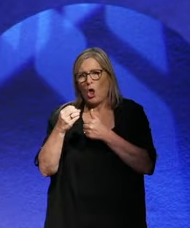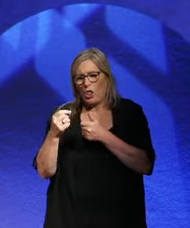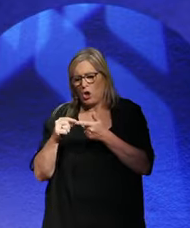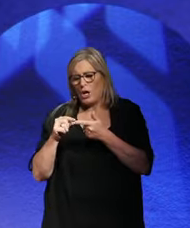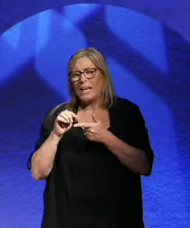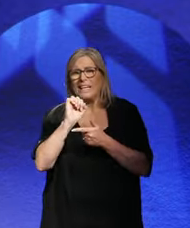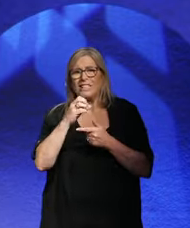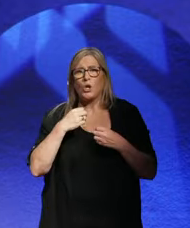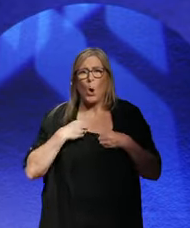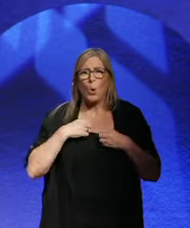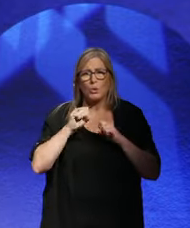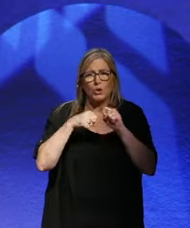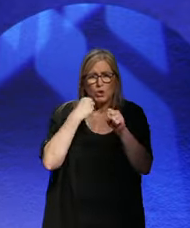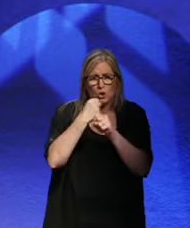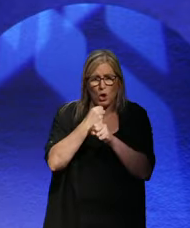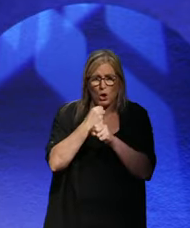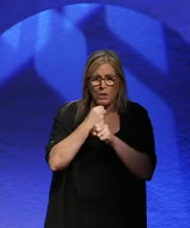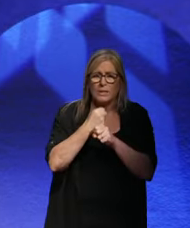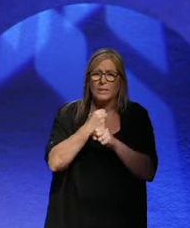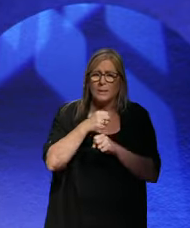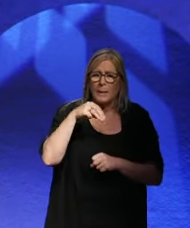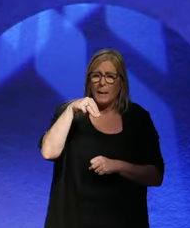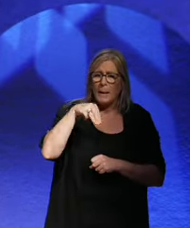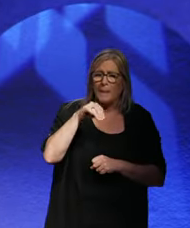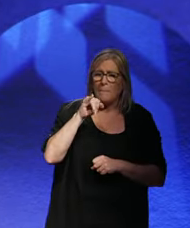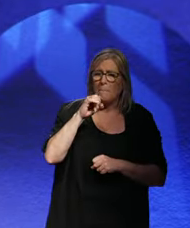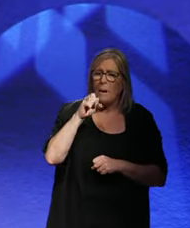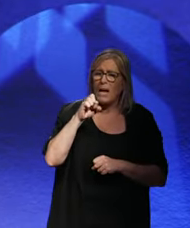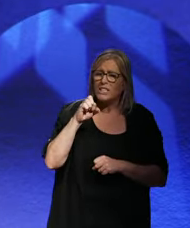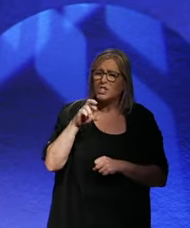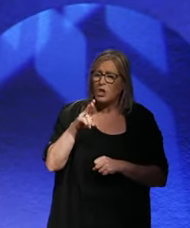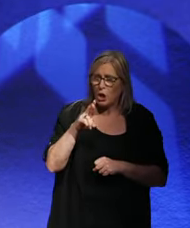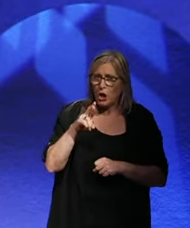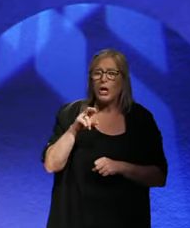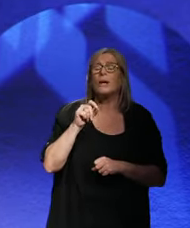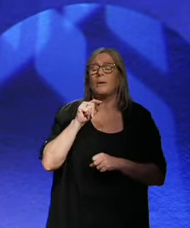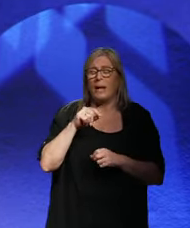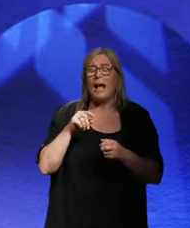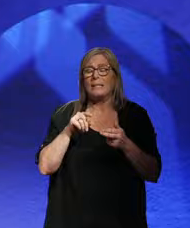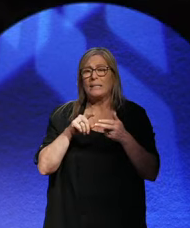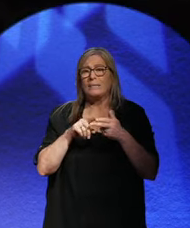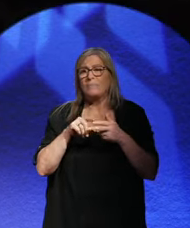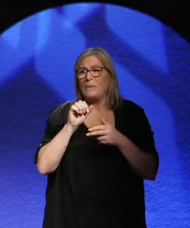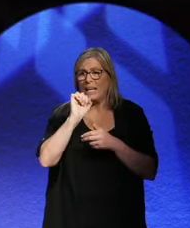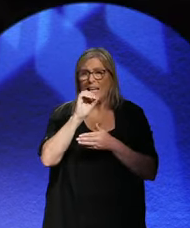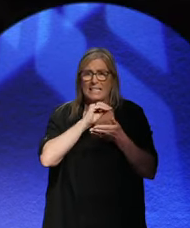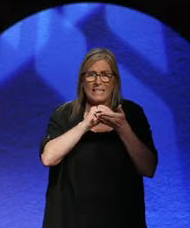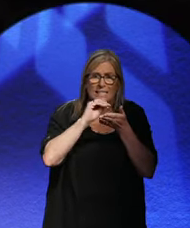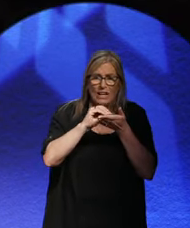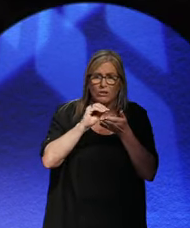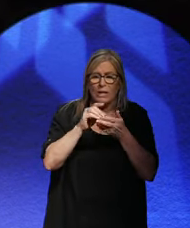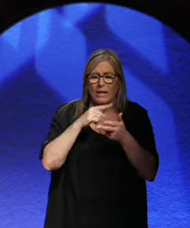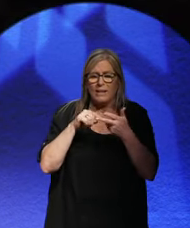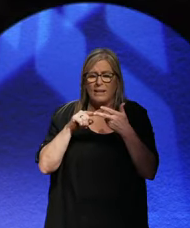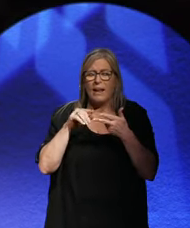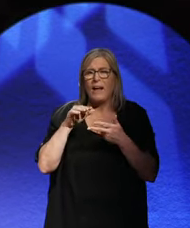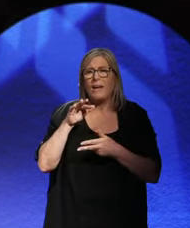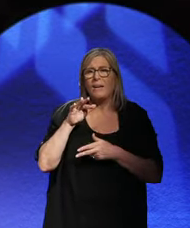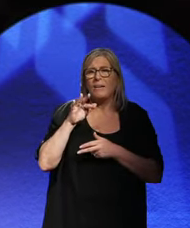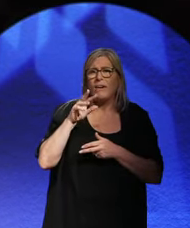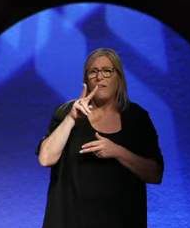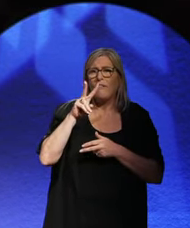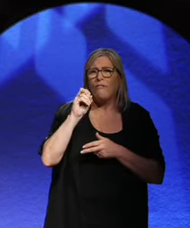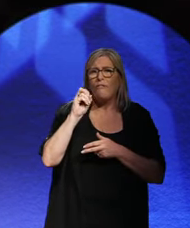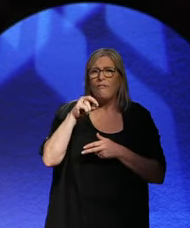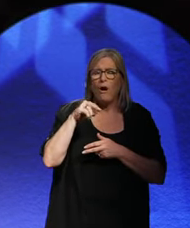other is Otto Meissner. He's his kind of presidential secretary. And Franz von Papen, he eventually